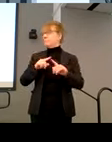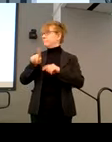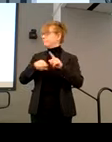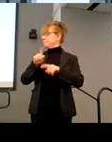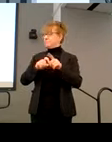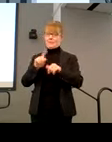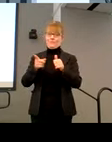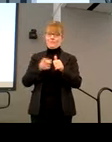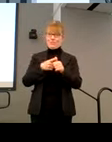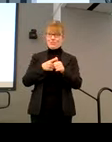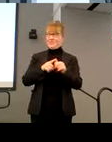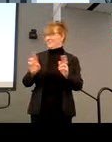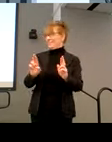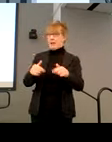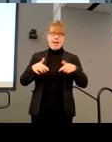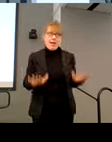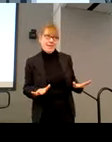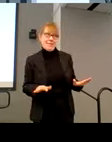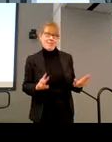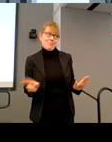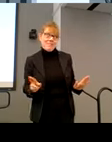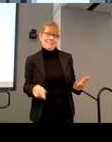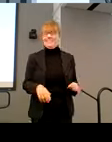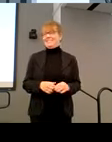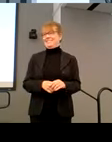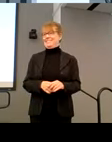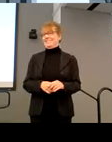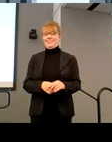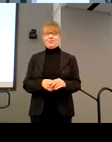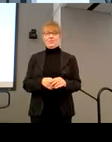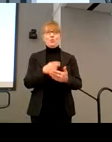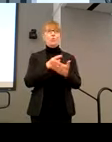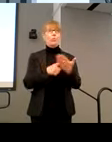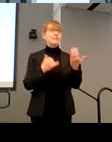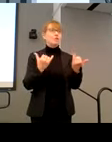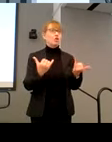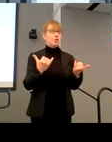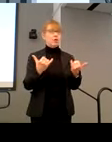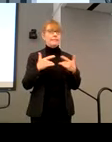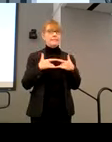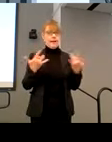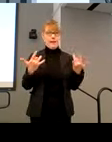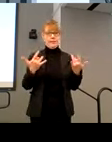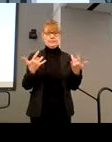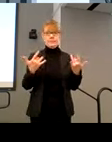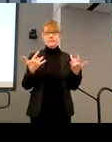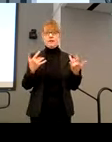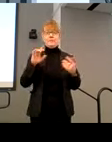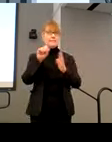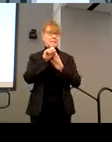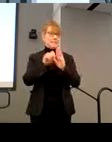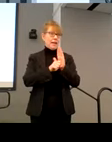question, if you're ready. I'm ready. Right. What is the current status of new state or federal